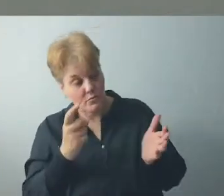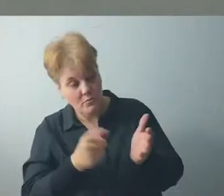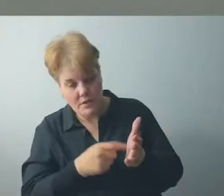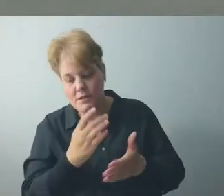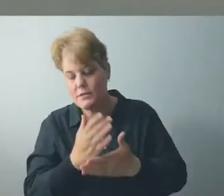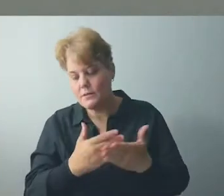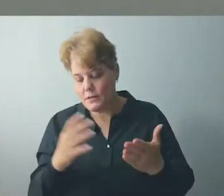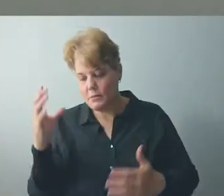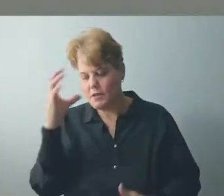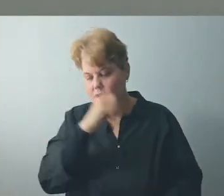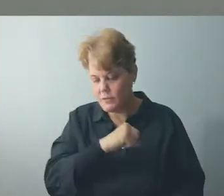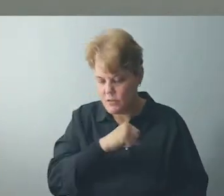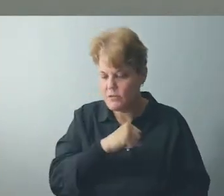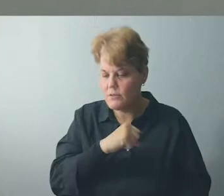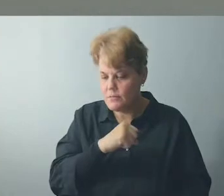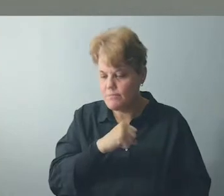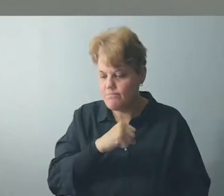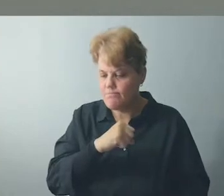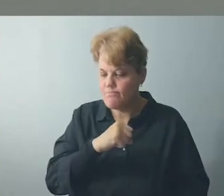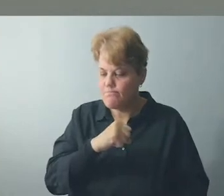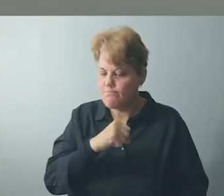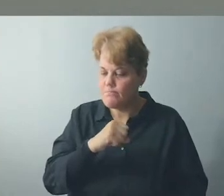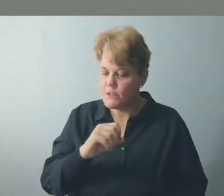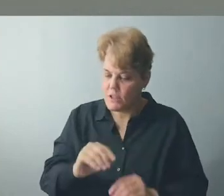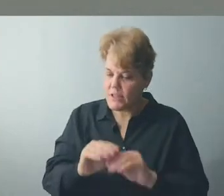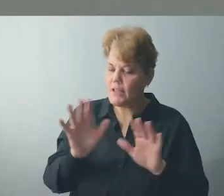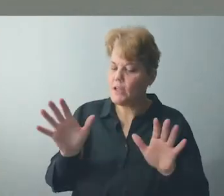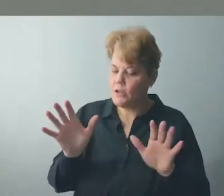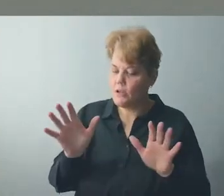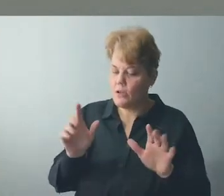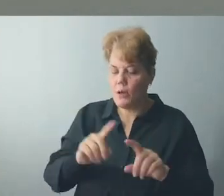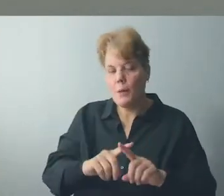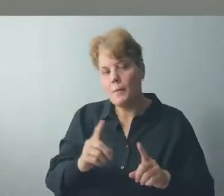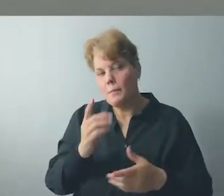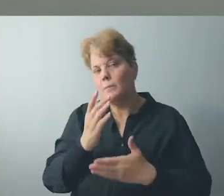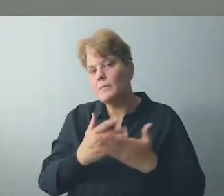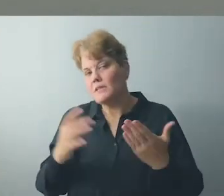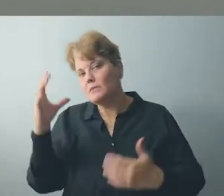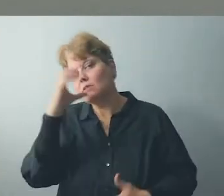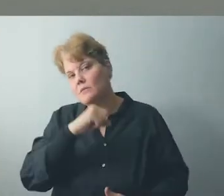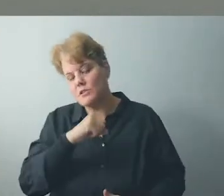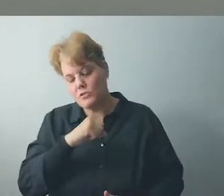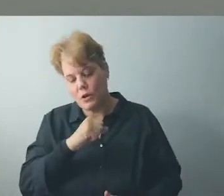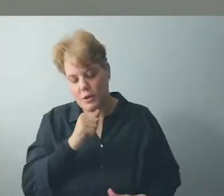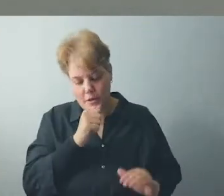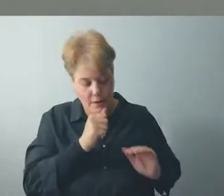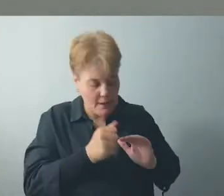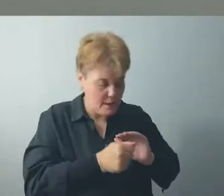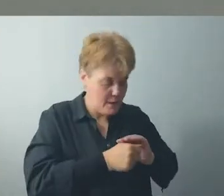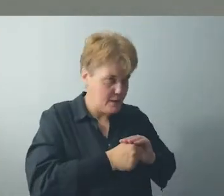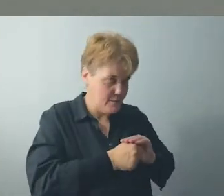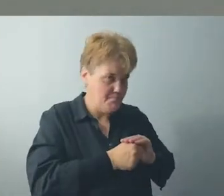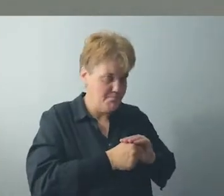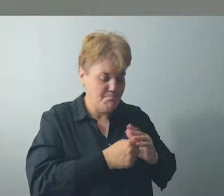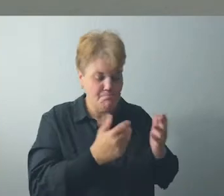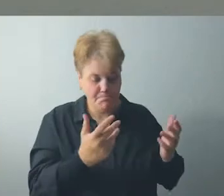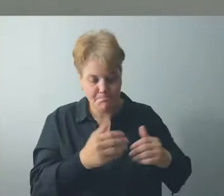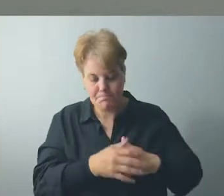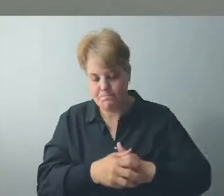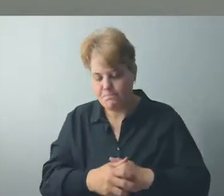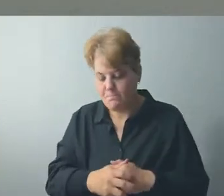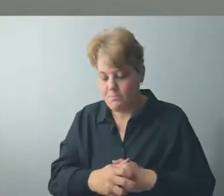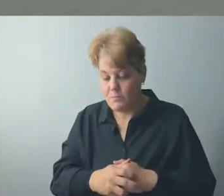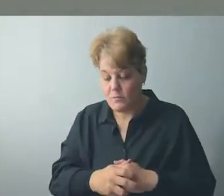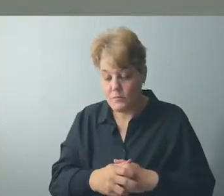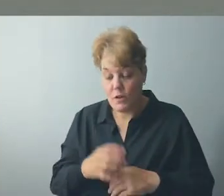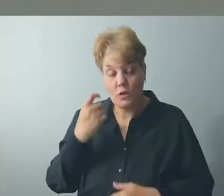or some of them might be unconscious or prejudices that we do not easily recognize. I've been challenged